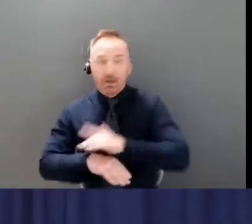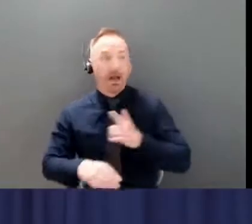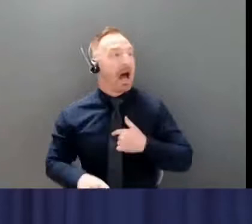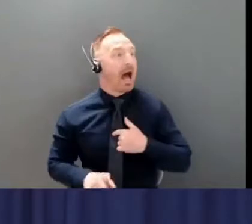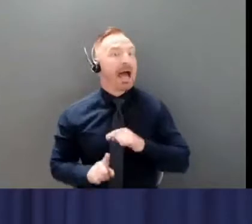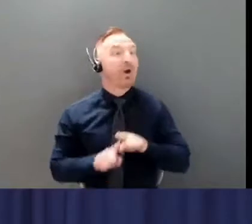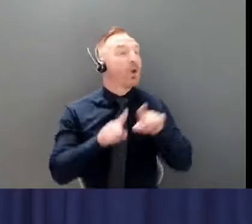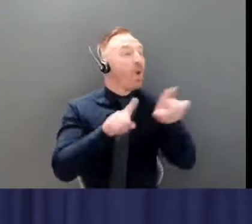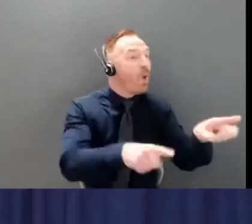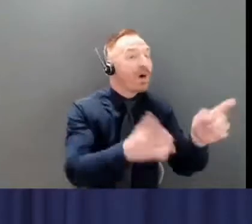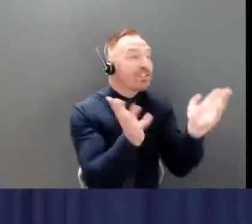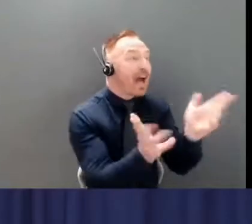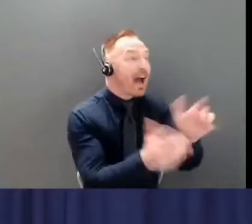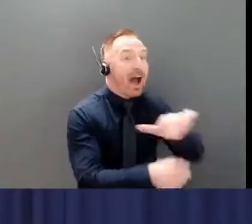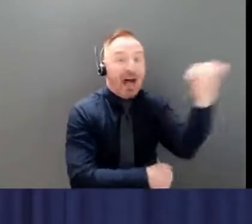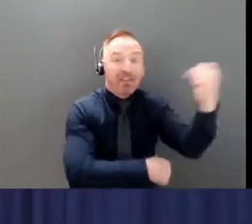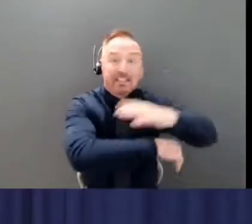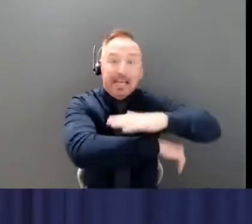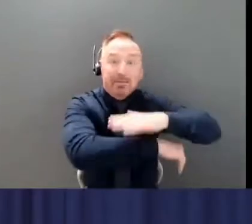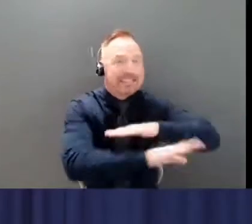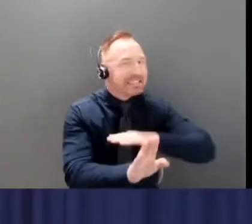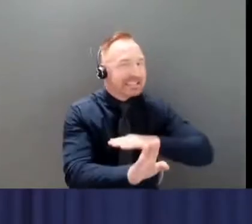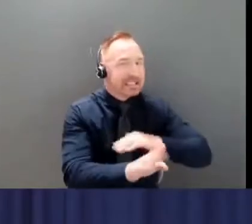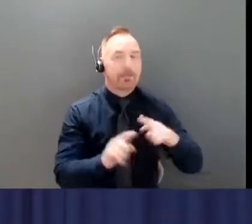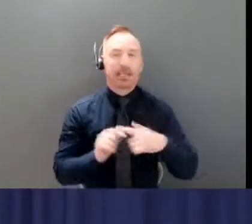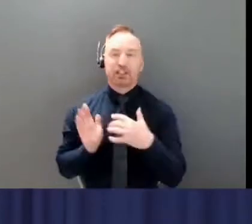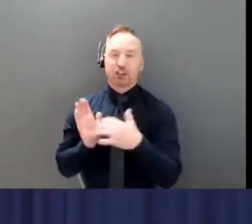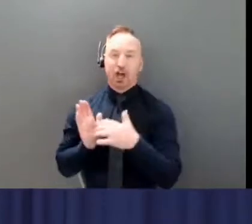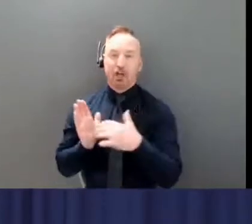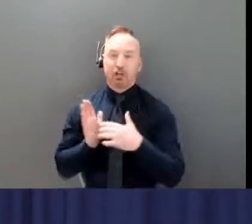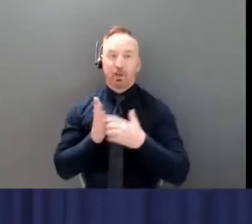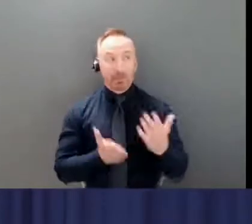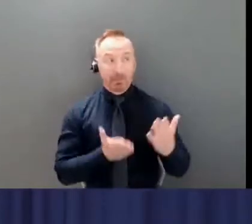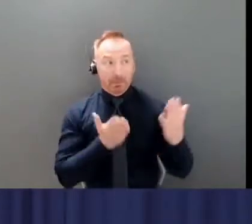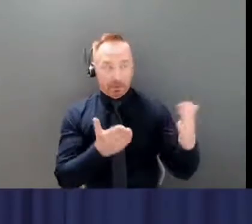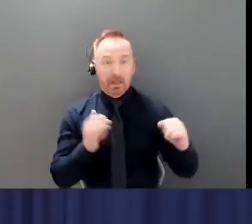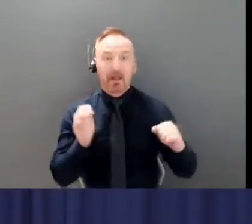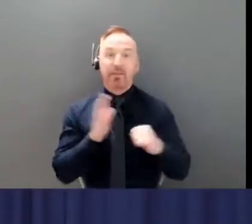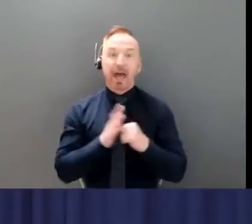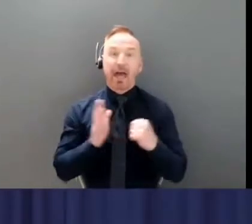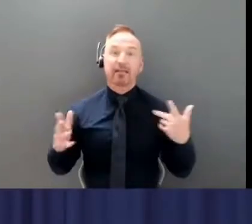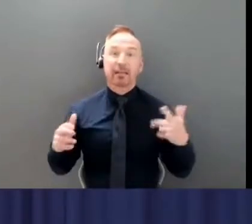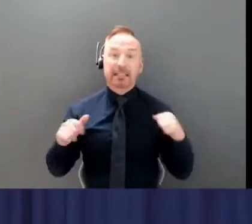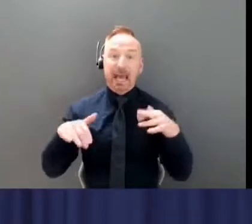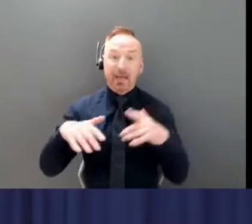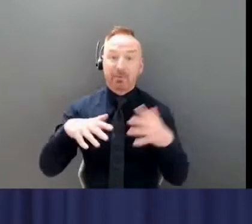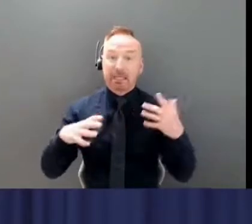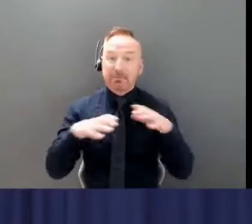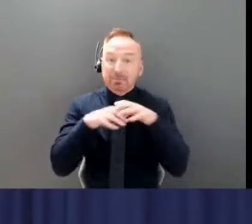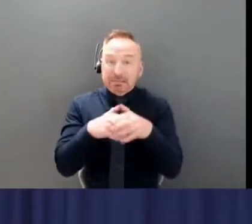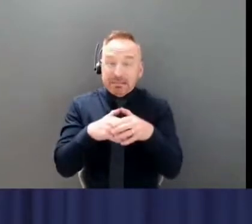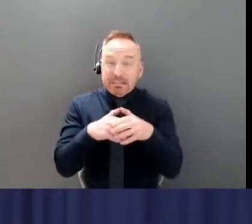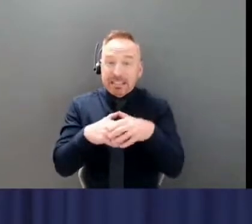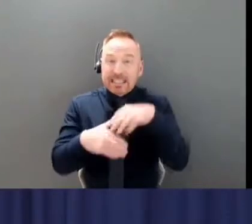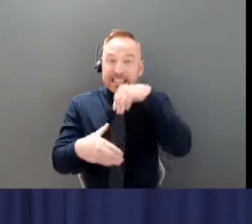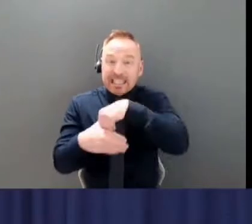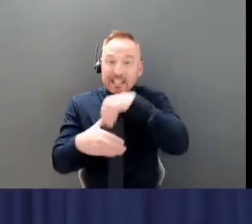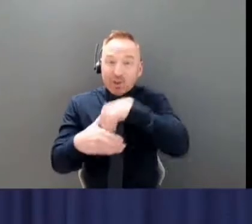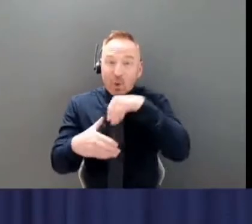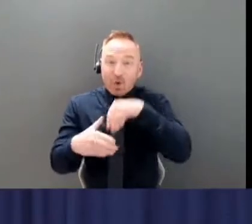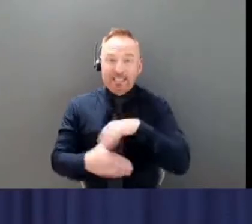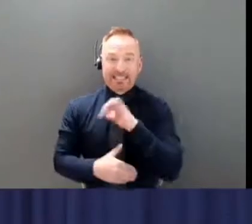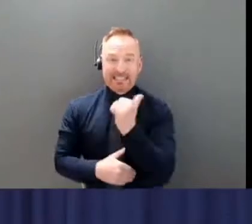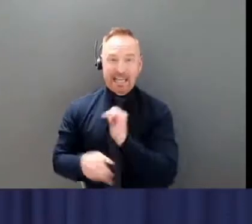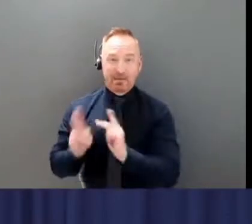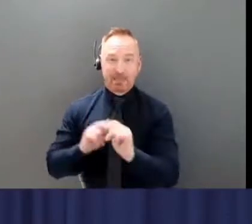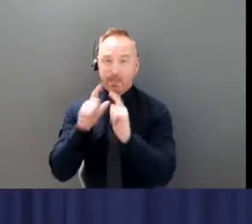gatherings be limited in size for the time being. Ten people indoors with masks on and twenty people